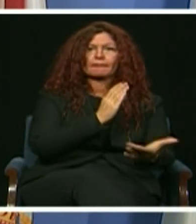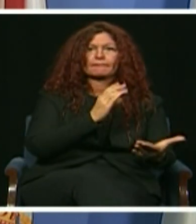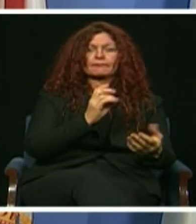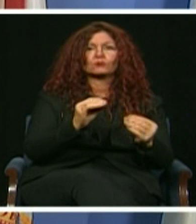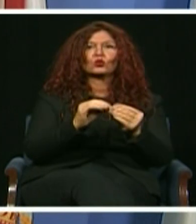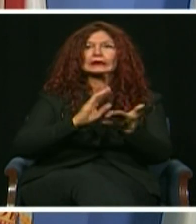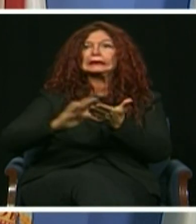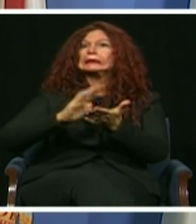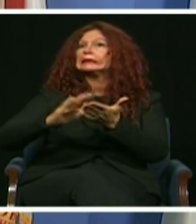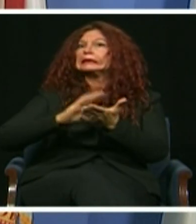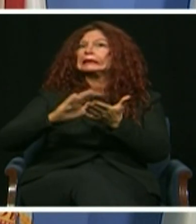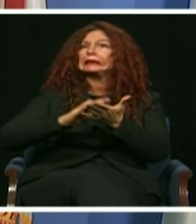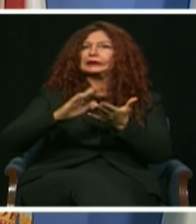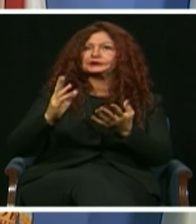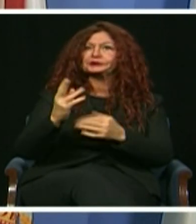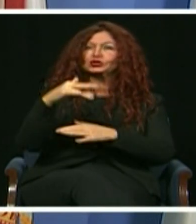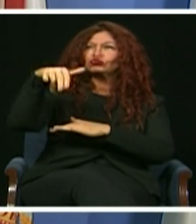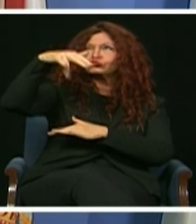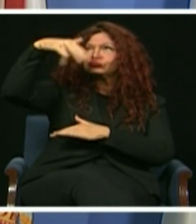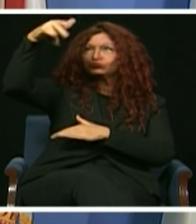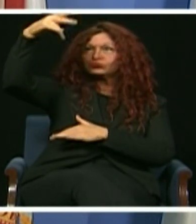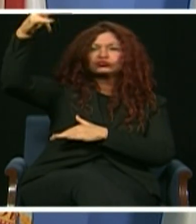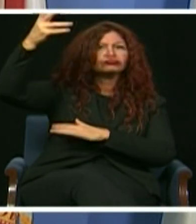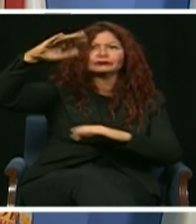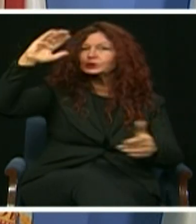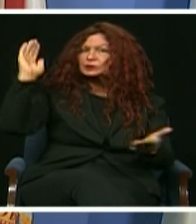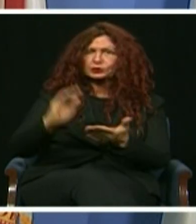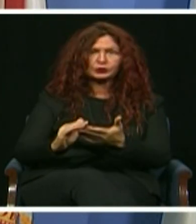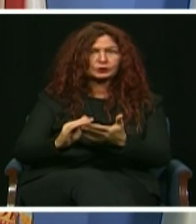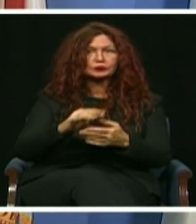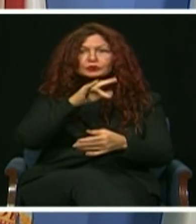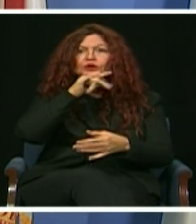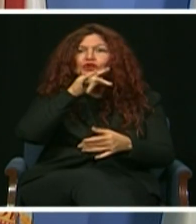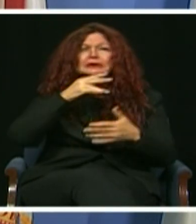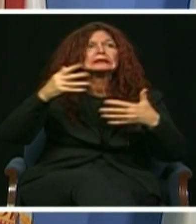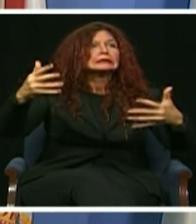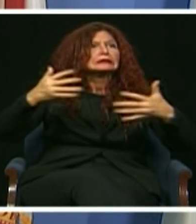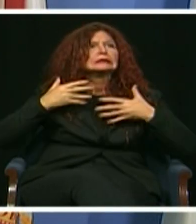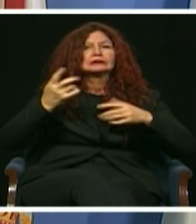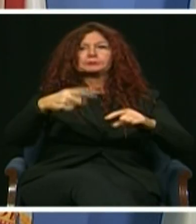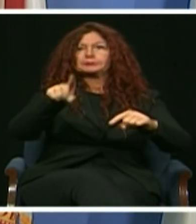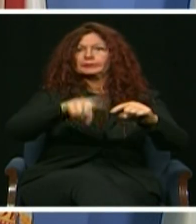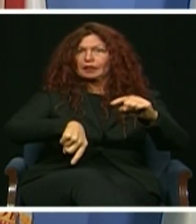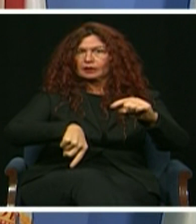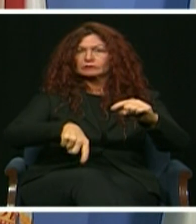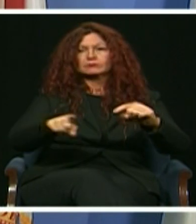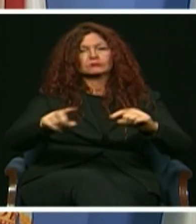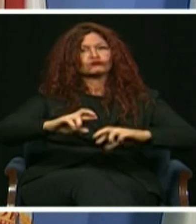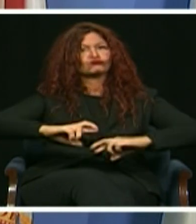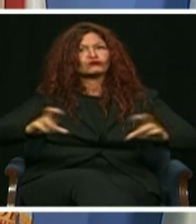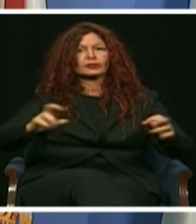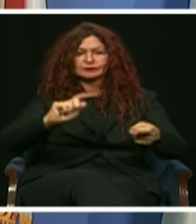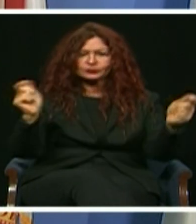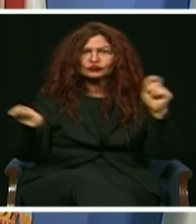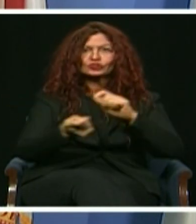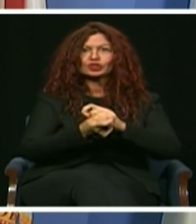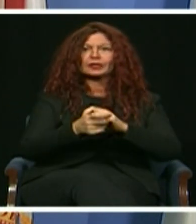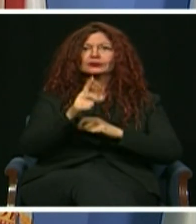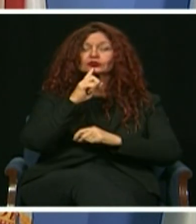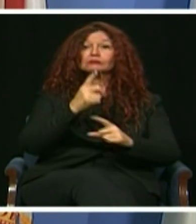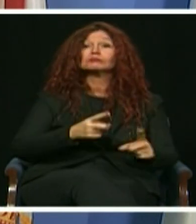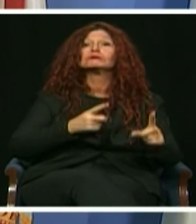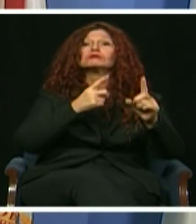to zero carbon from energy and supplying 30% of our county-wide energy needs from solar by 2030.